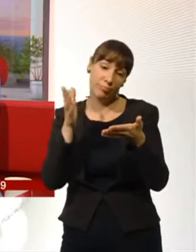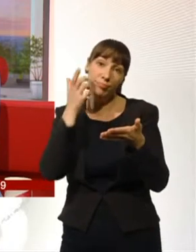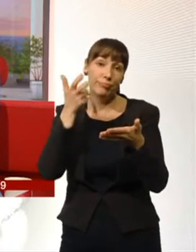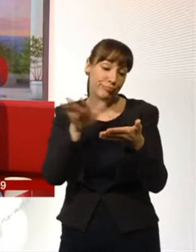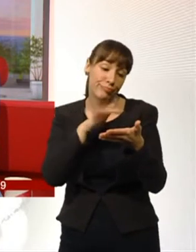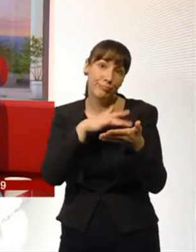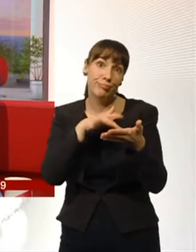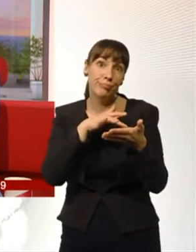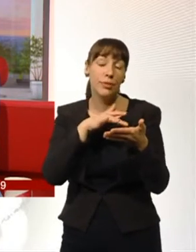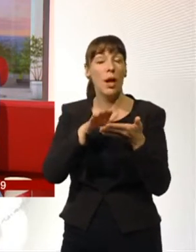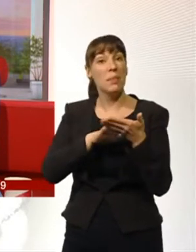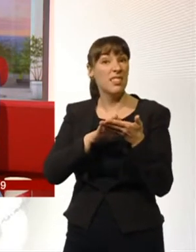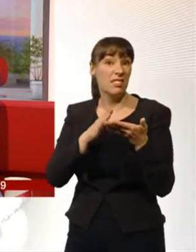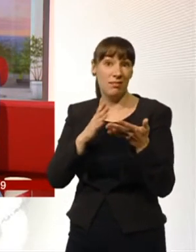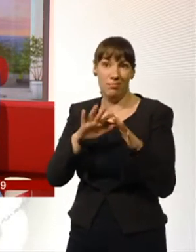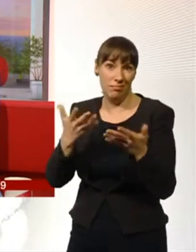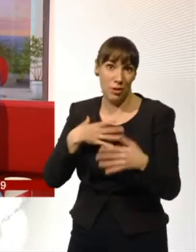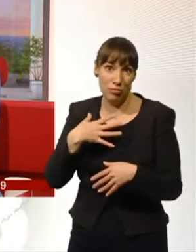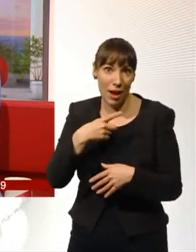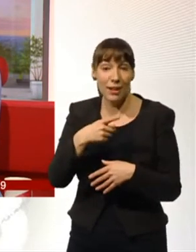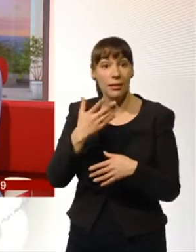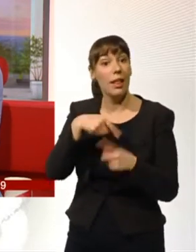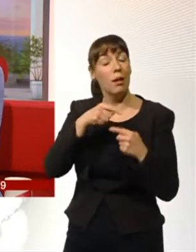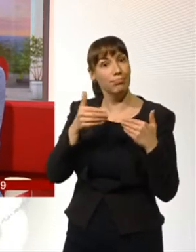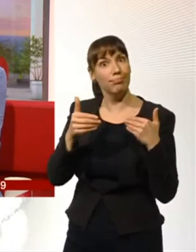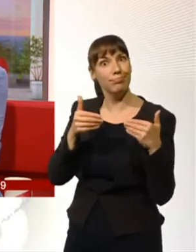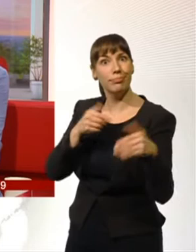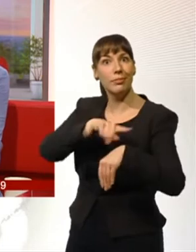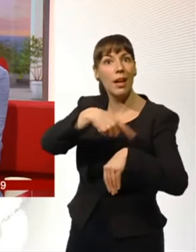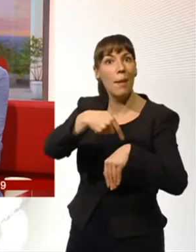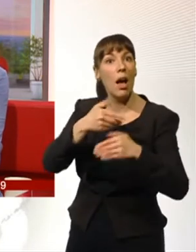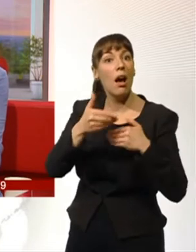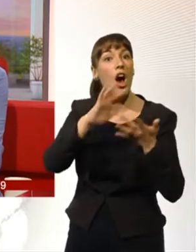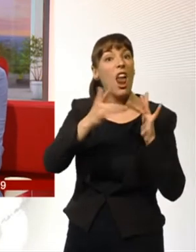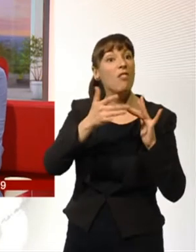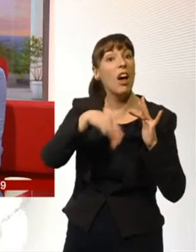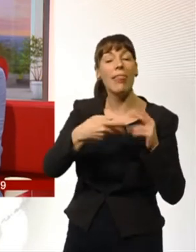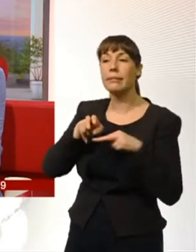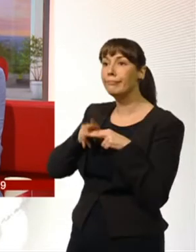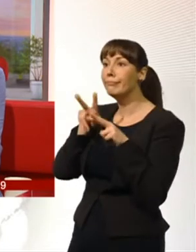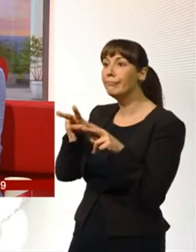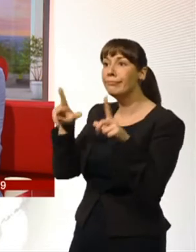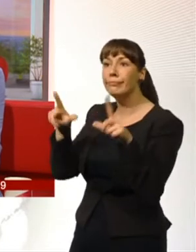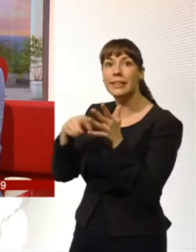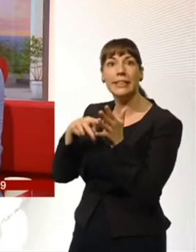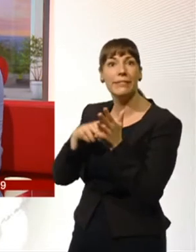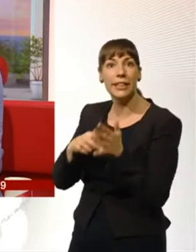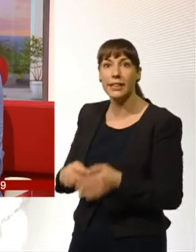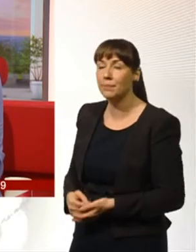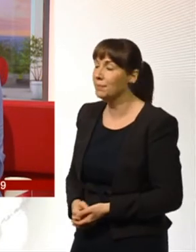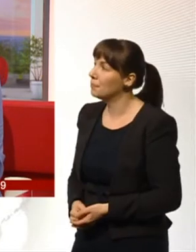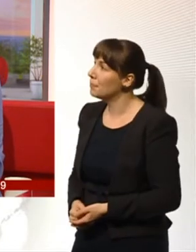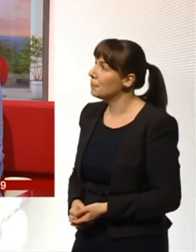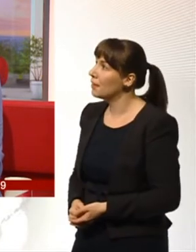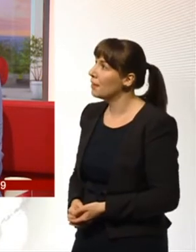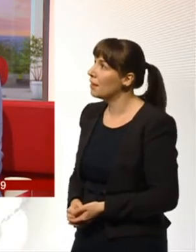online than in front of your average TV set. Yes, have described it as a landmark shift in viewing habits. Our technology